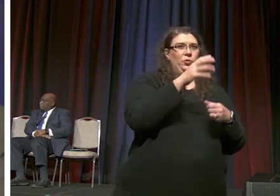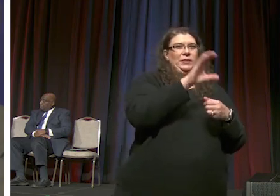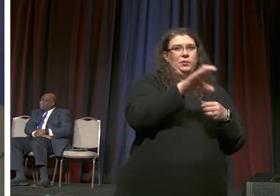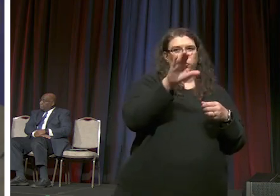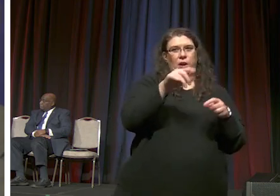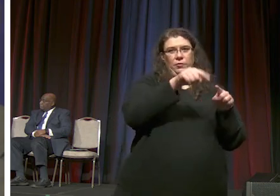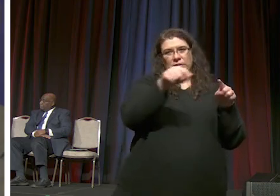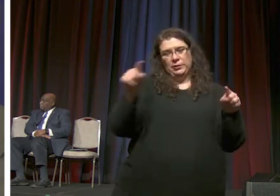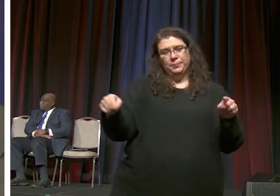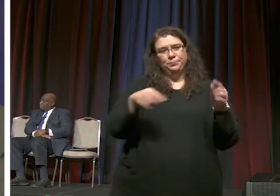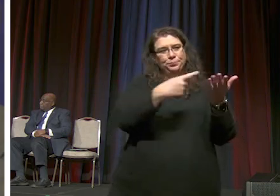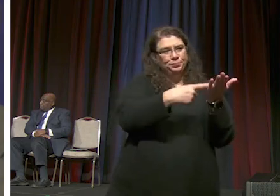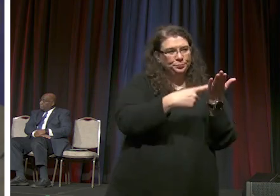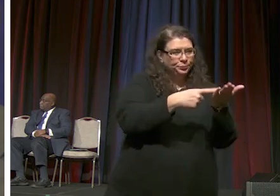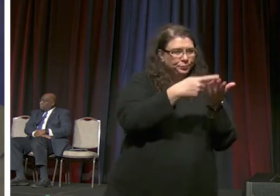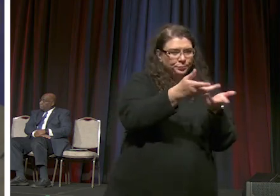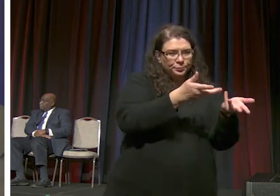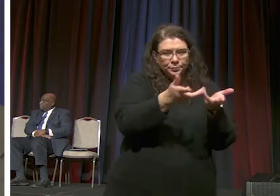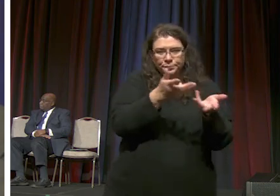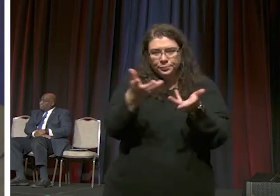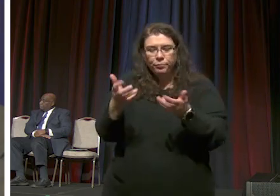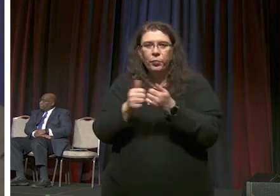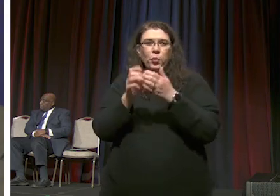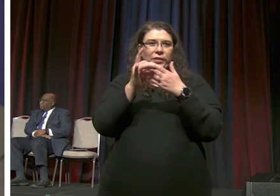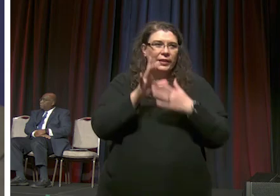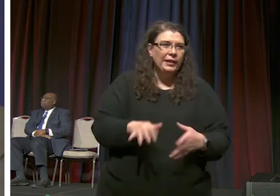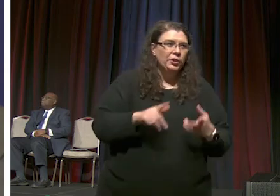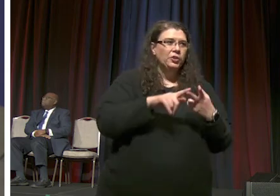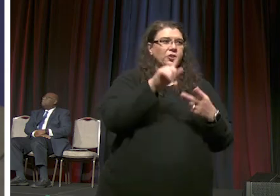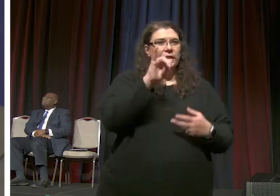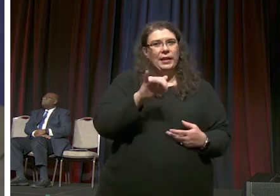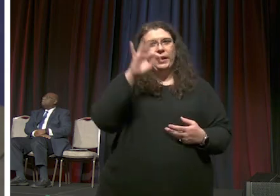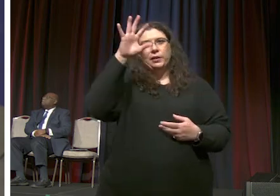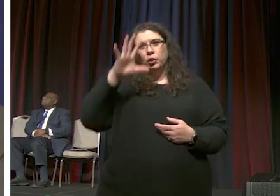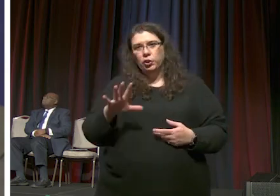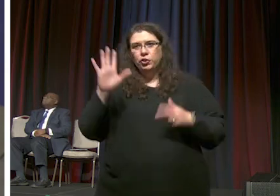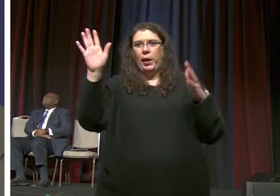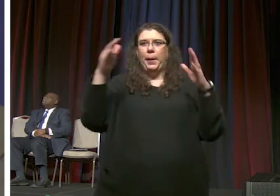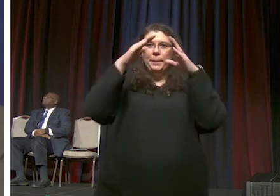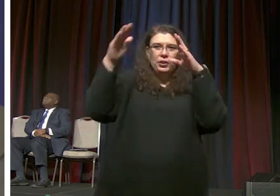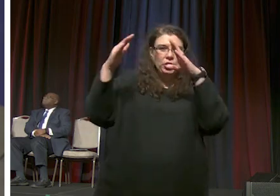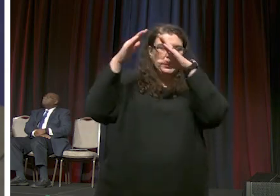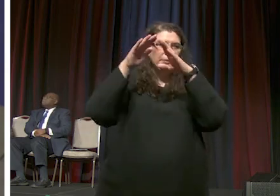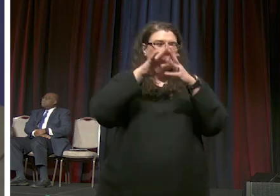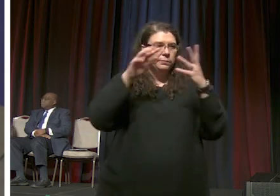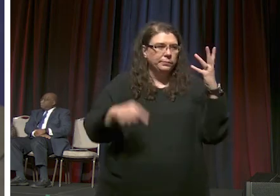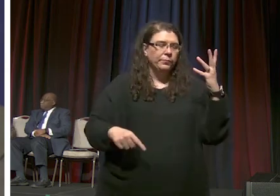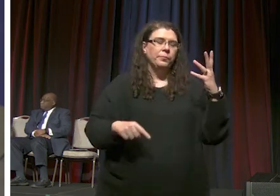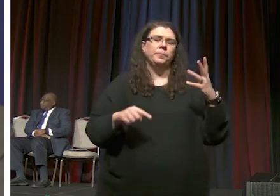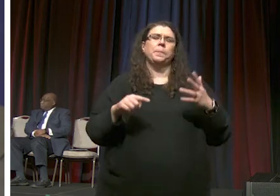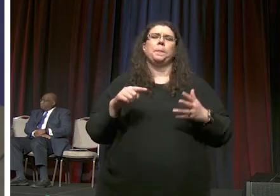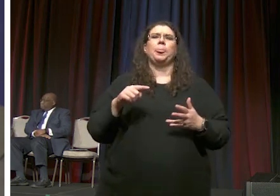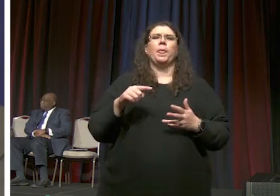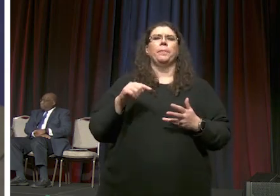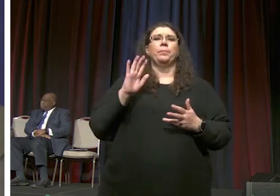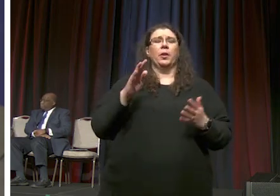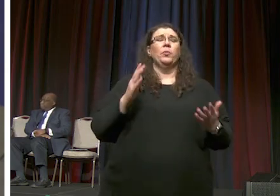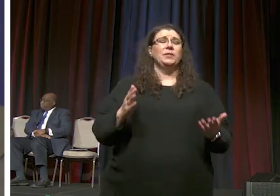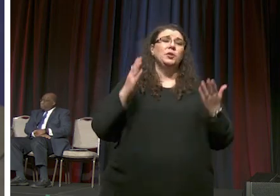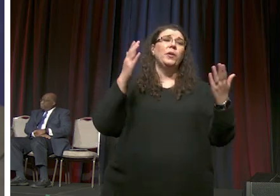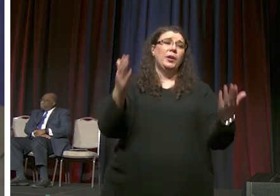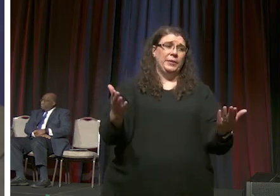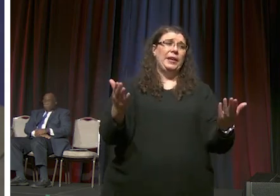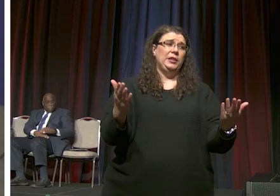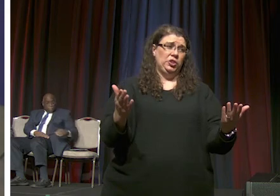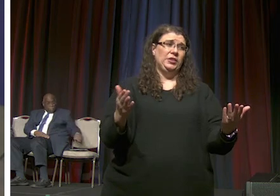engaged in conversation with leaders with lay clergy and the bishops and it was the um it was the recommendation